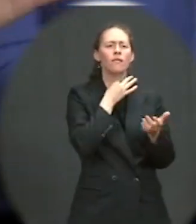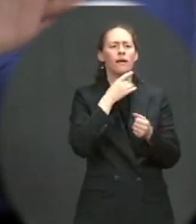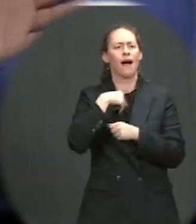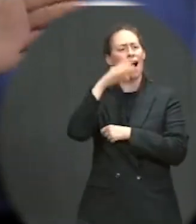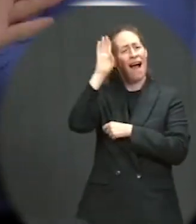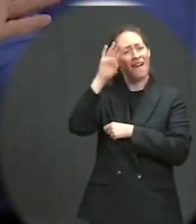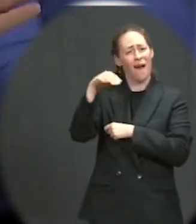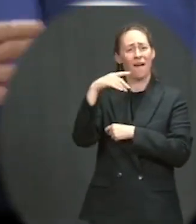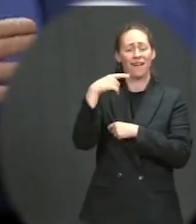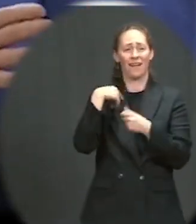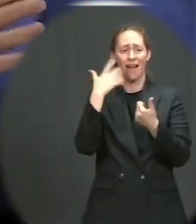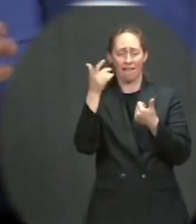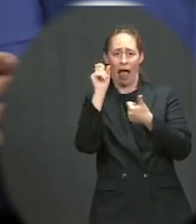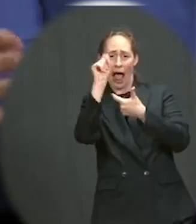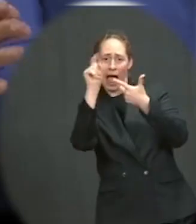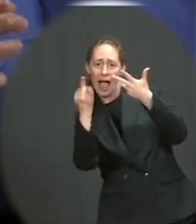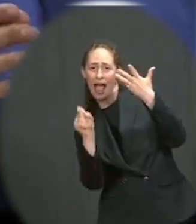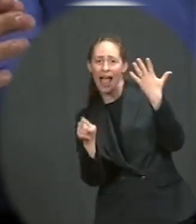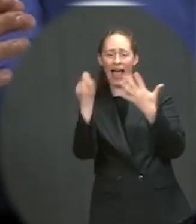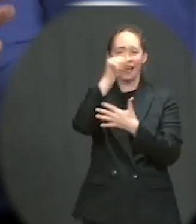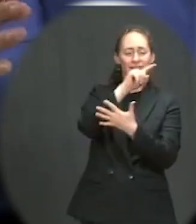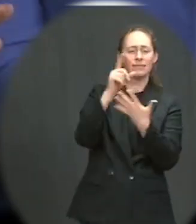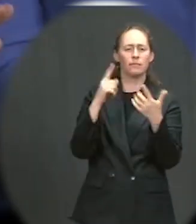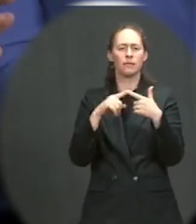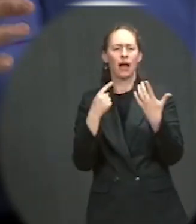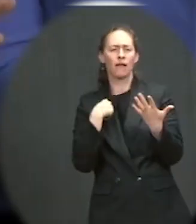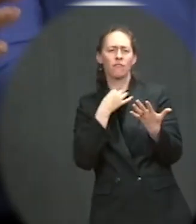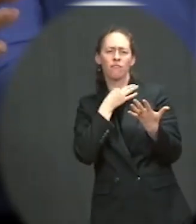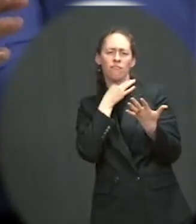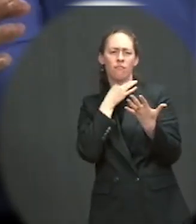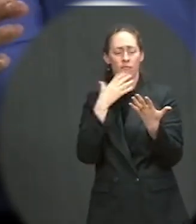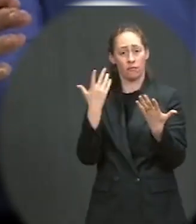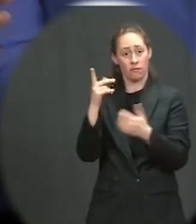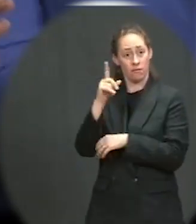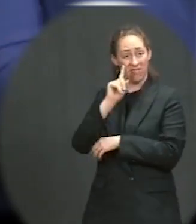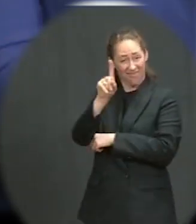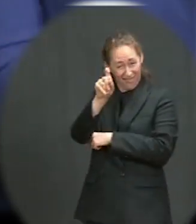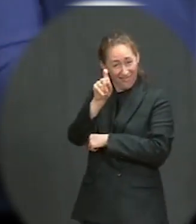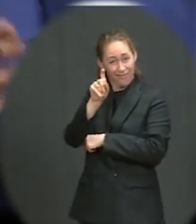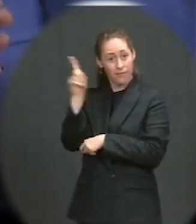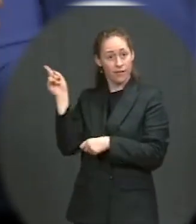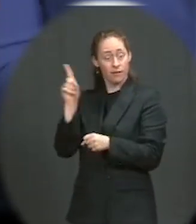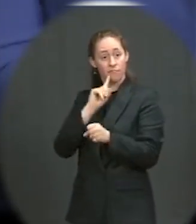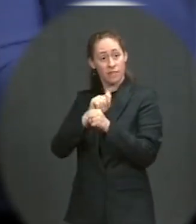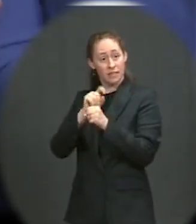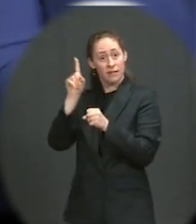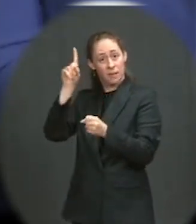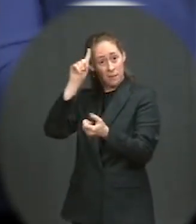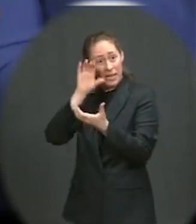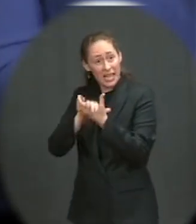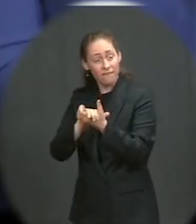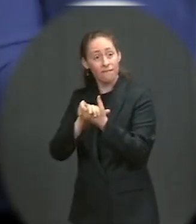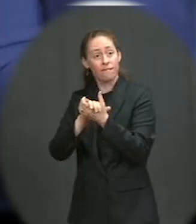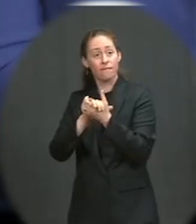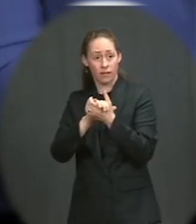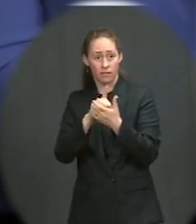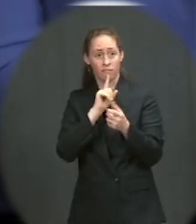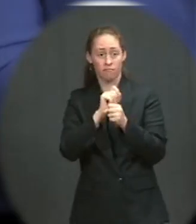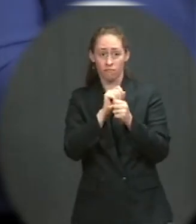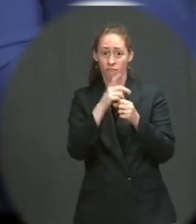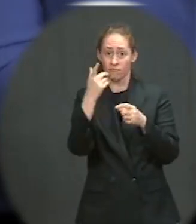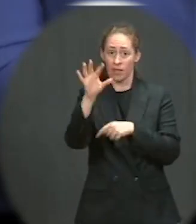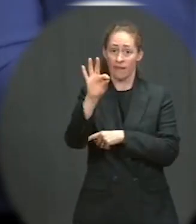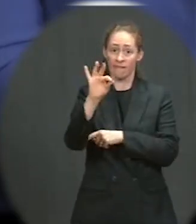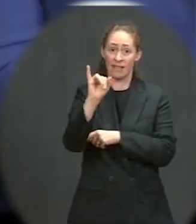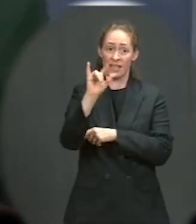does the president believe that the filibuster is, defending the filibuster, is worth more and more important than protecting voting